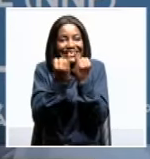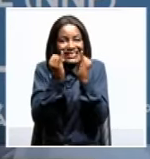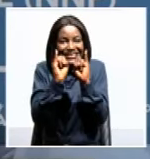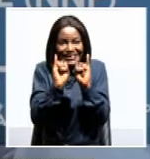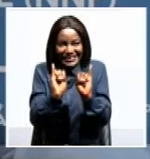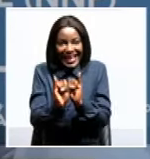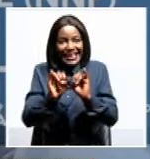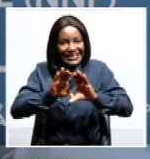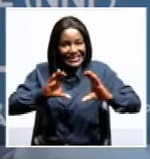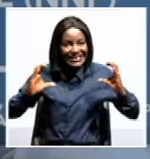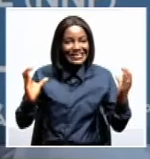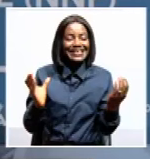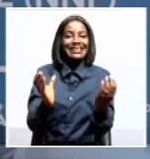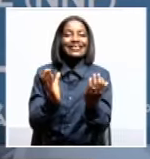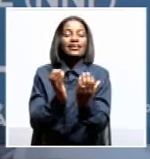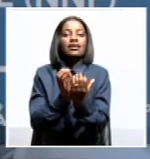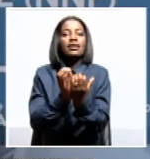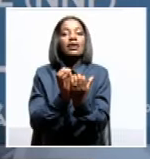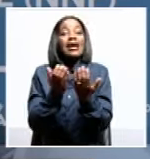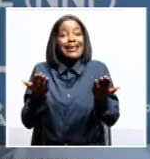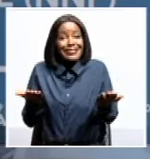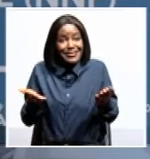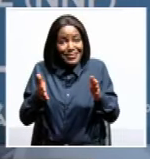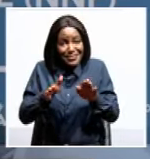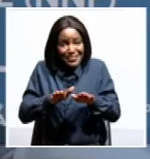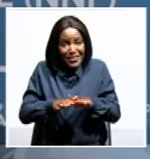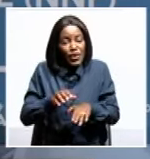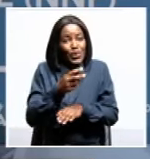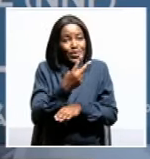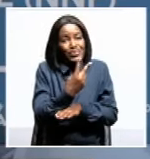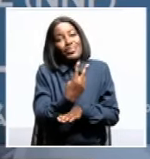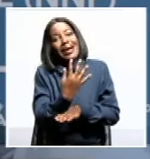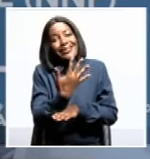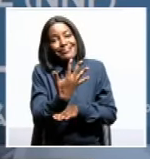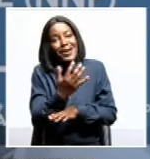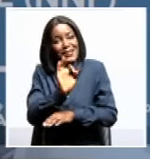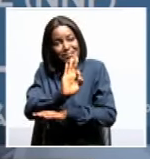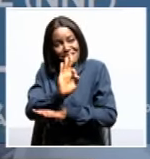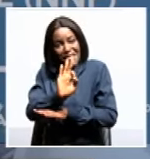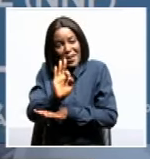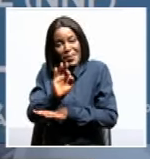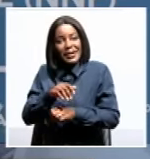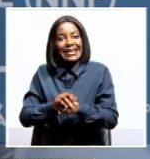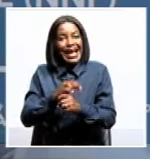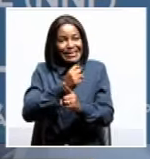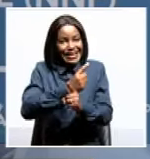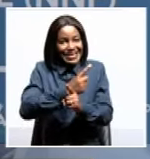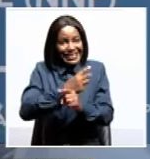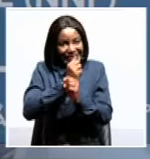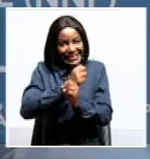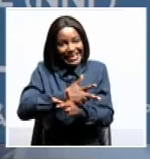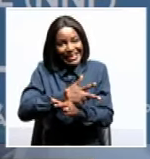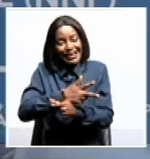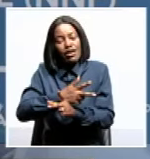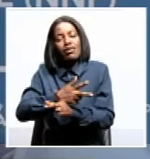and the official burial will be the 25th of February at the Heroes' Acre. The following Monday after the burial, the